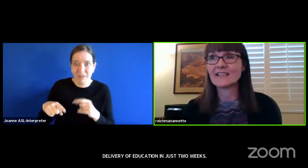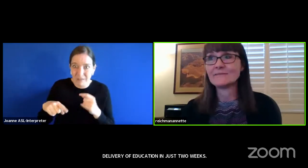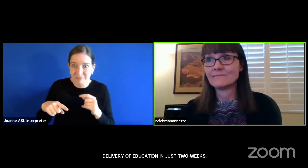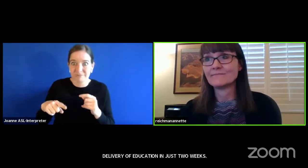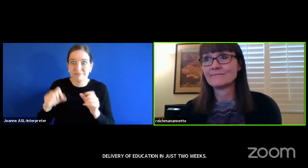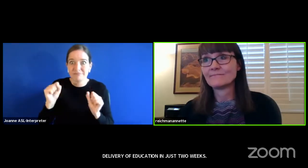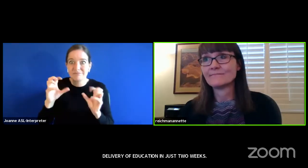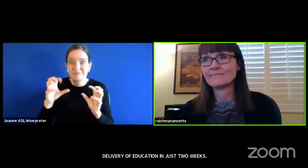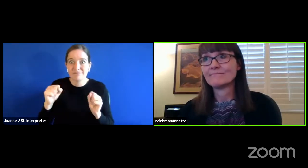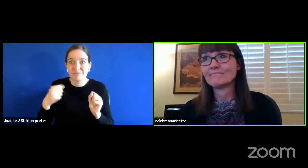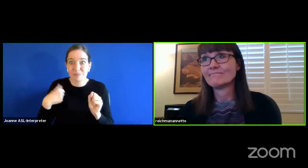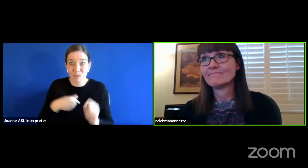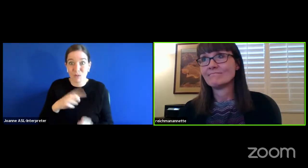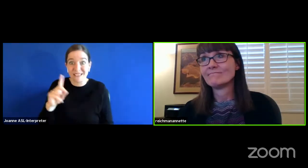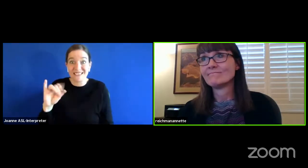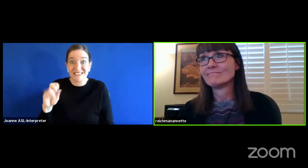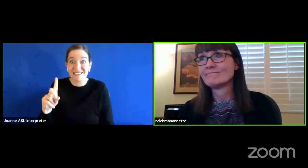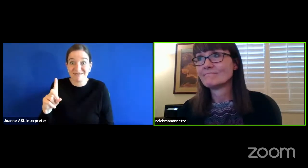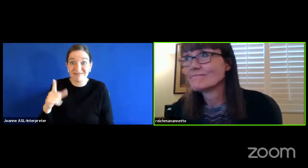that.